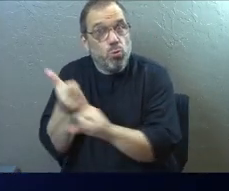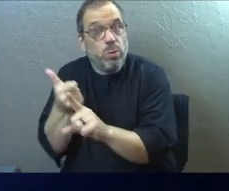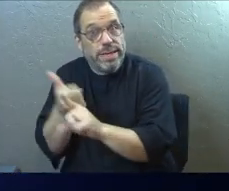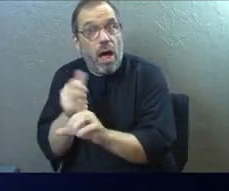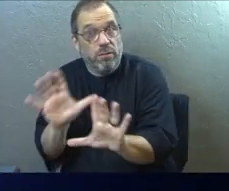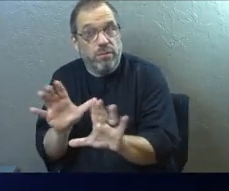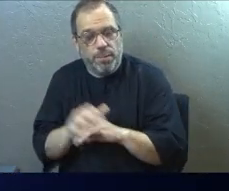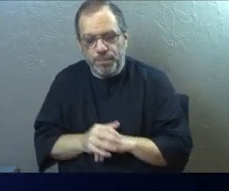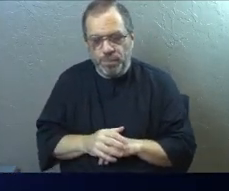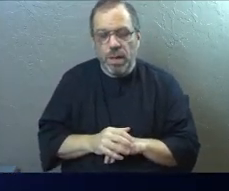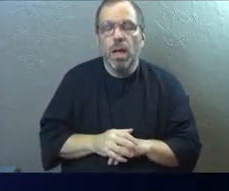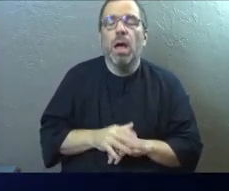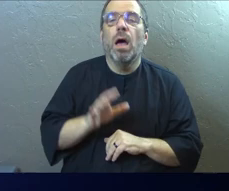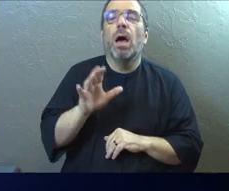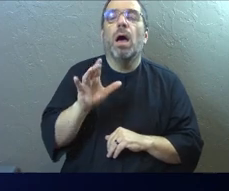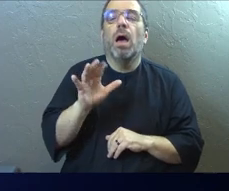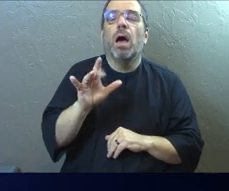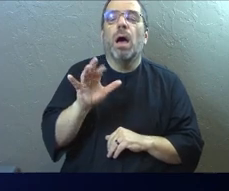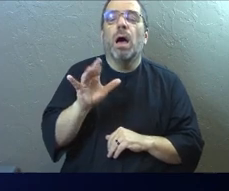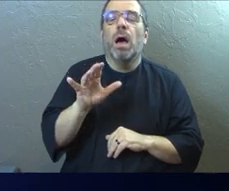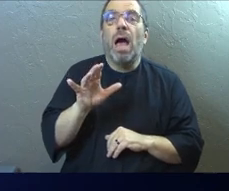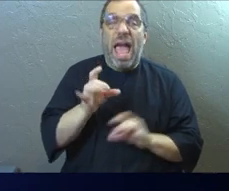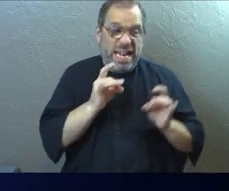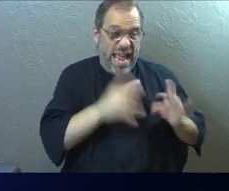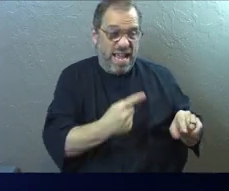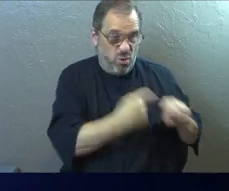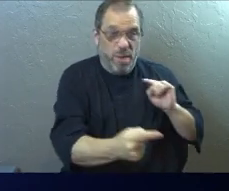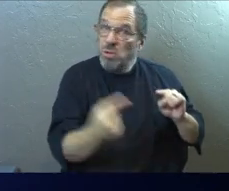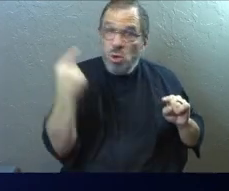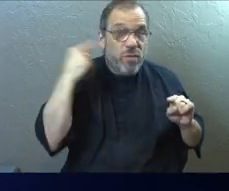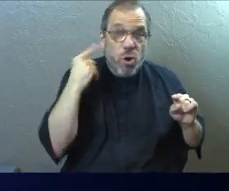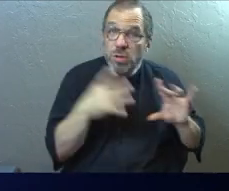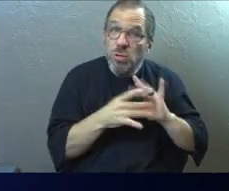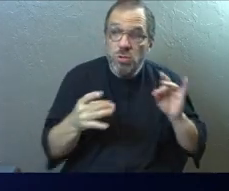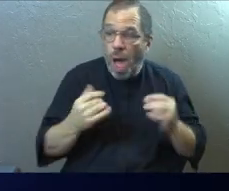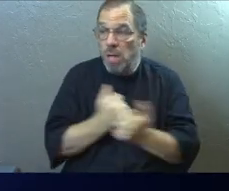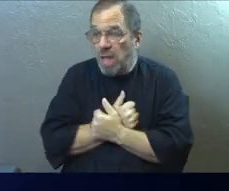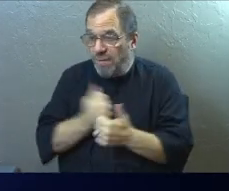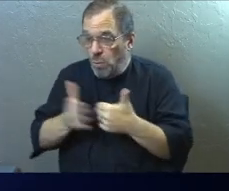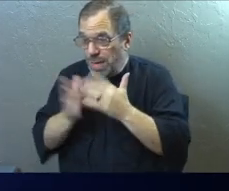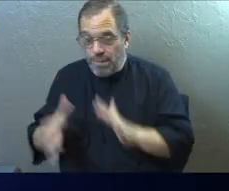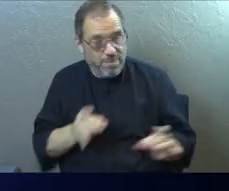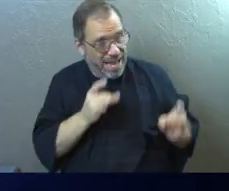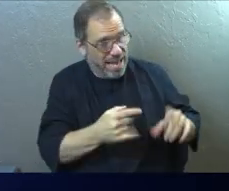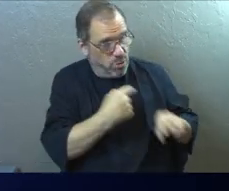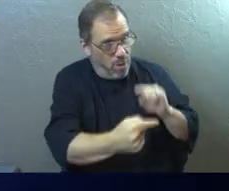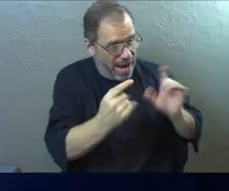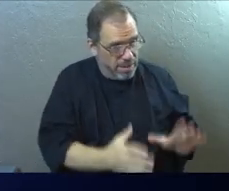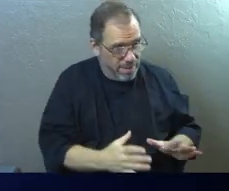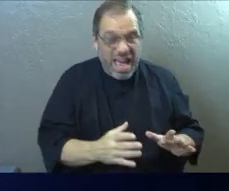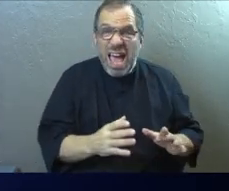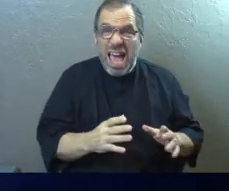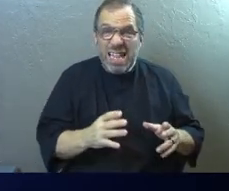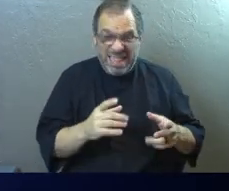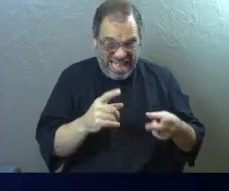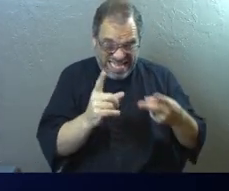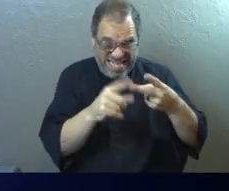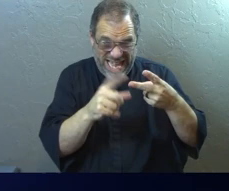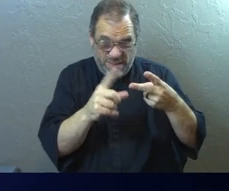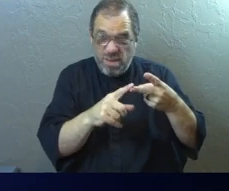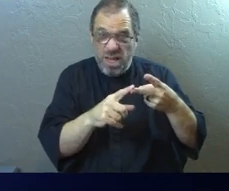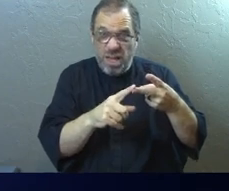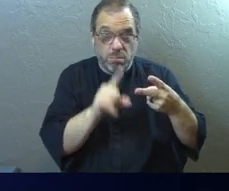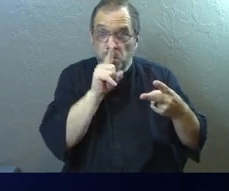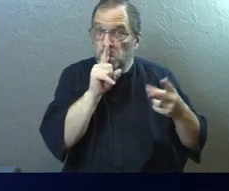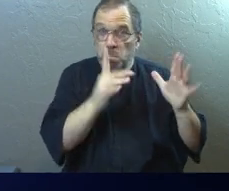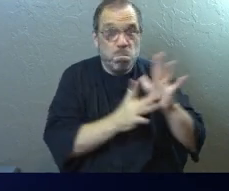And here's what happened when he says, and hate your enemy. You've heard it said, love your neighbor, but hate your enemy. That second piece, that's nowhere